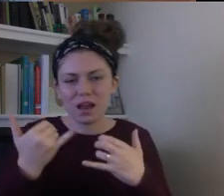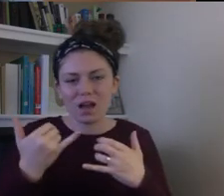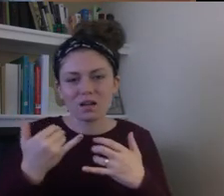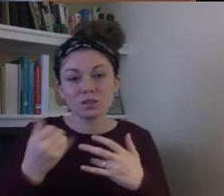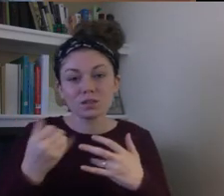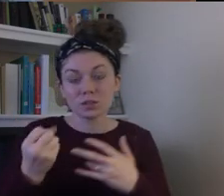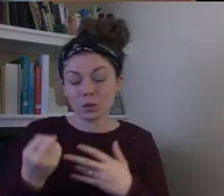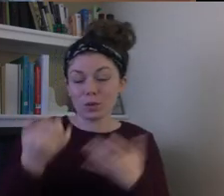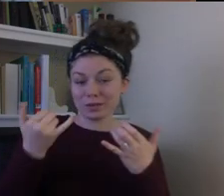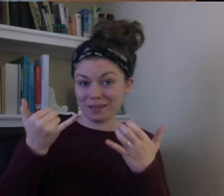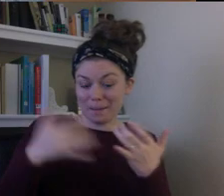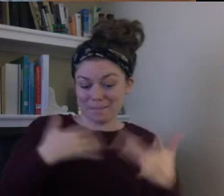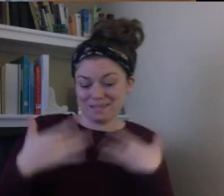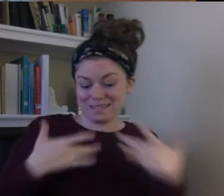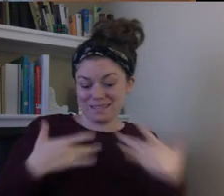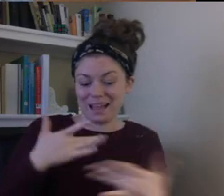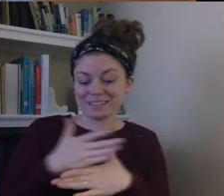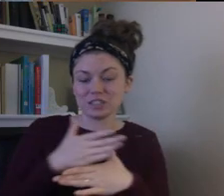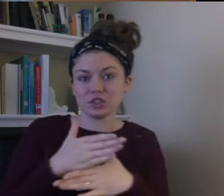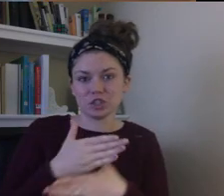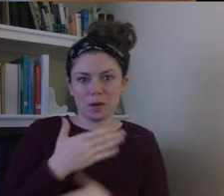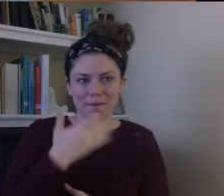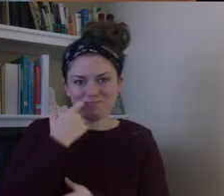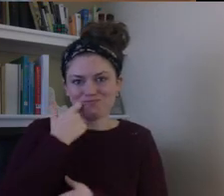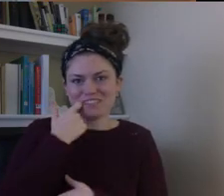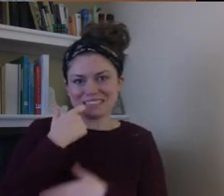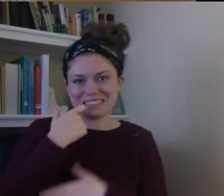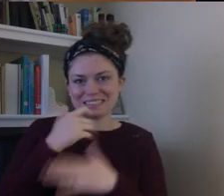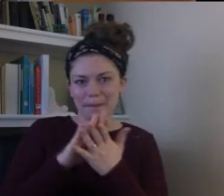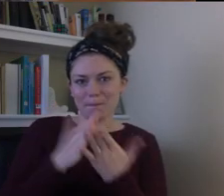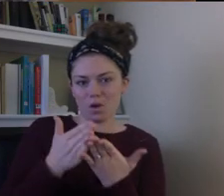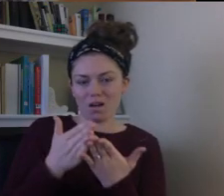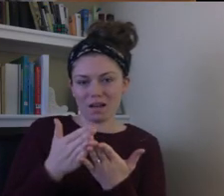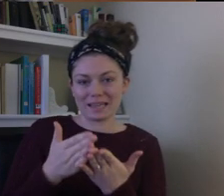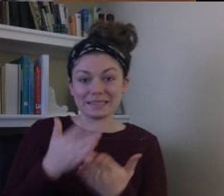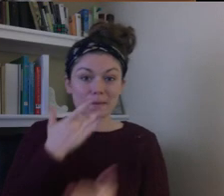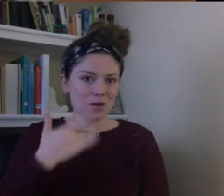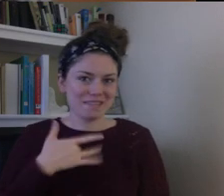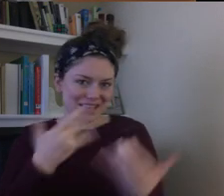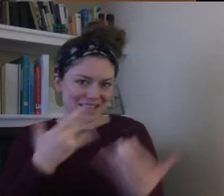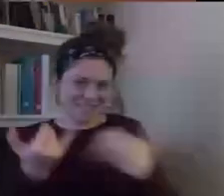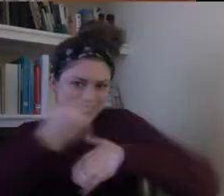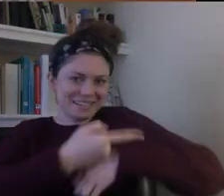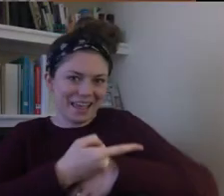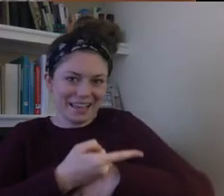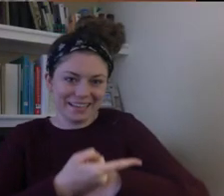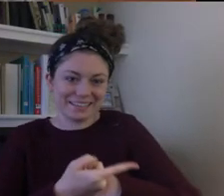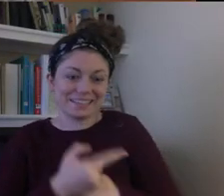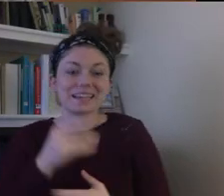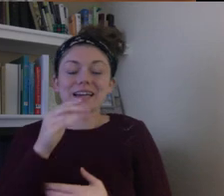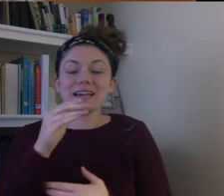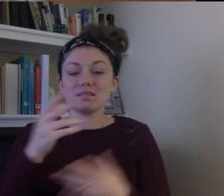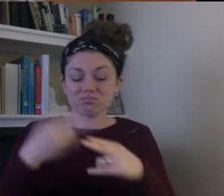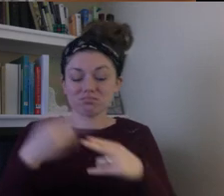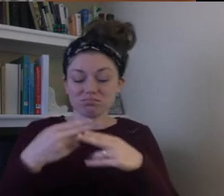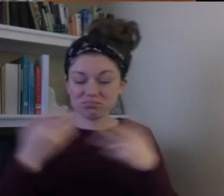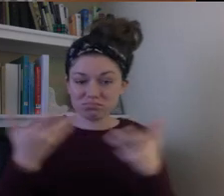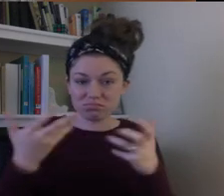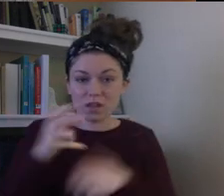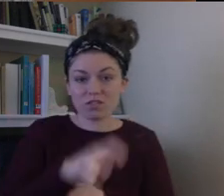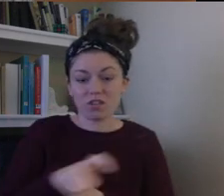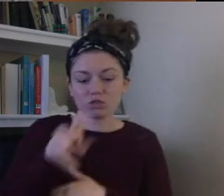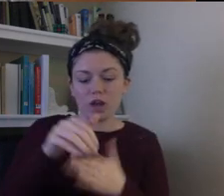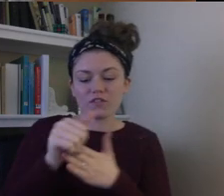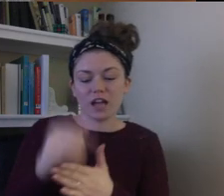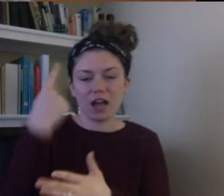I'm excited to be sharing my most current book whose book birthday is actually today, that is Travel Guide for Monsters,